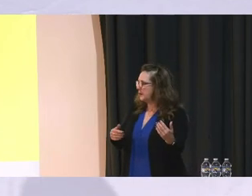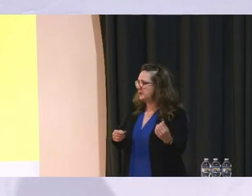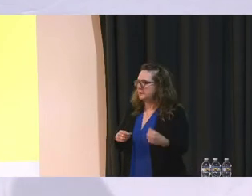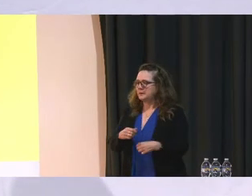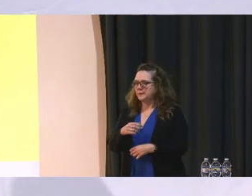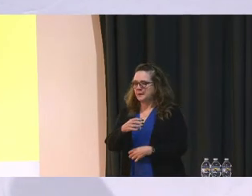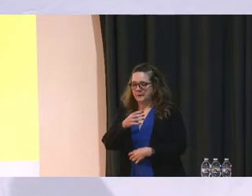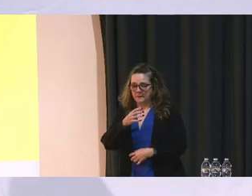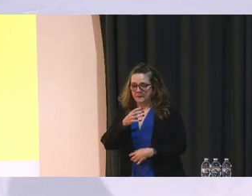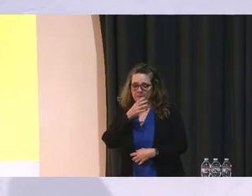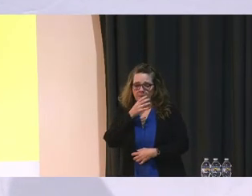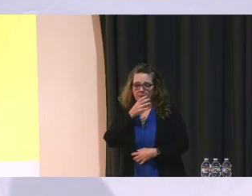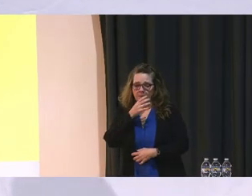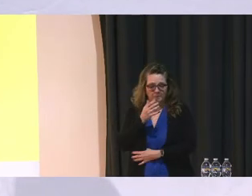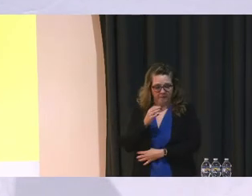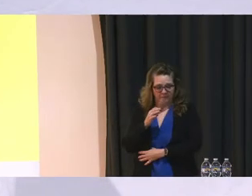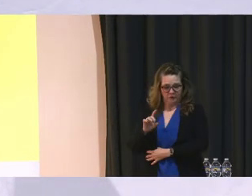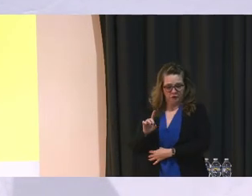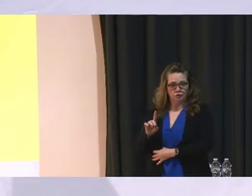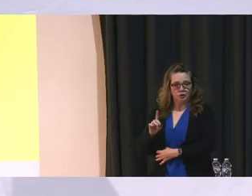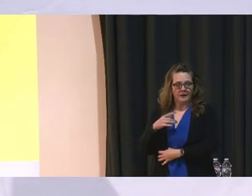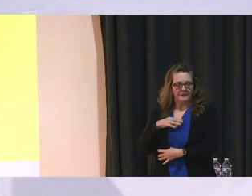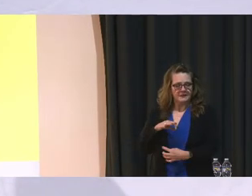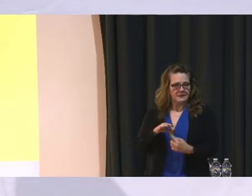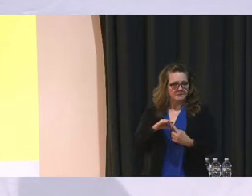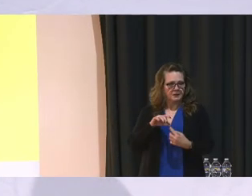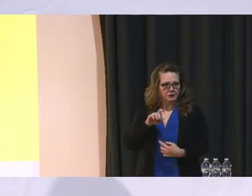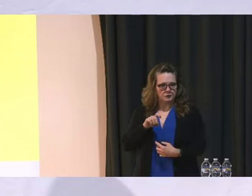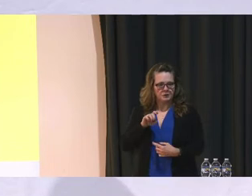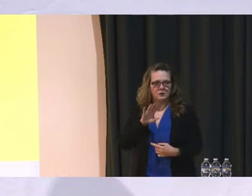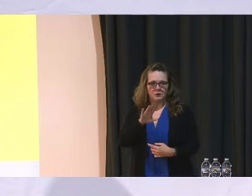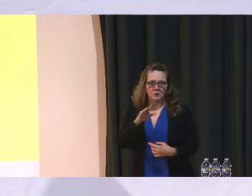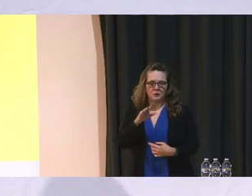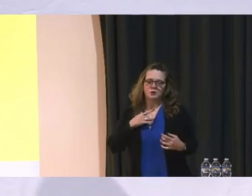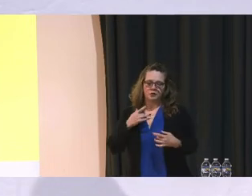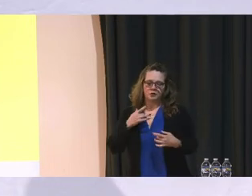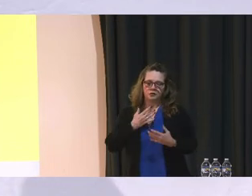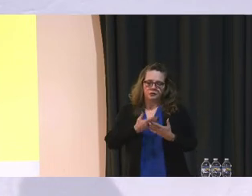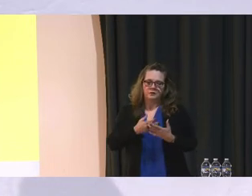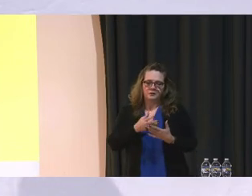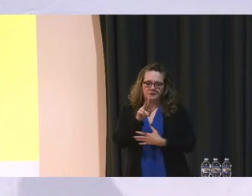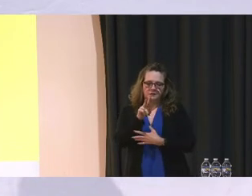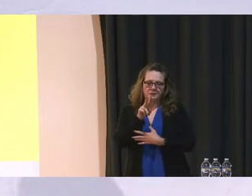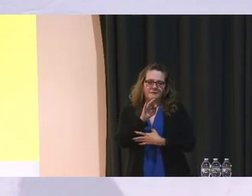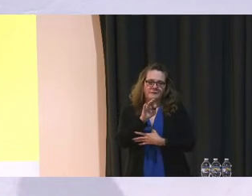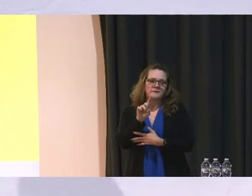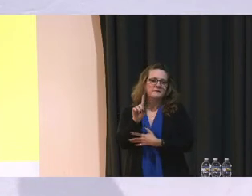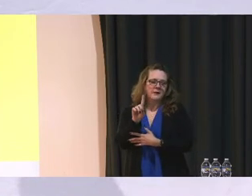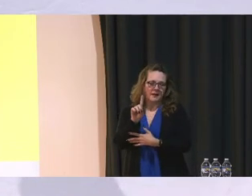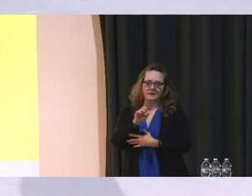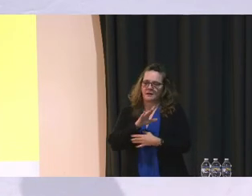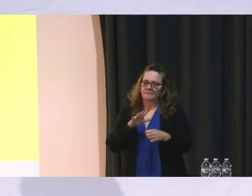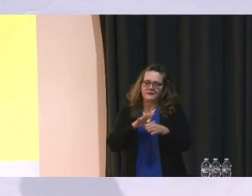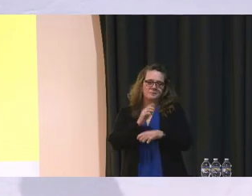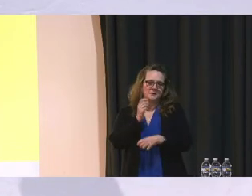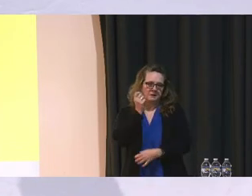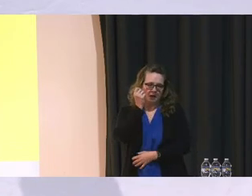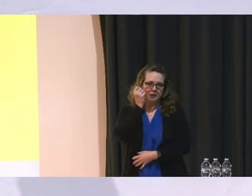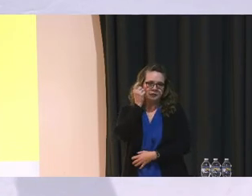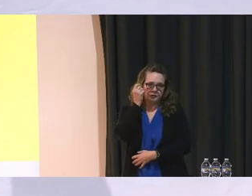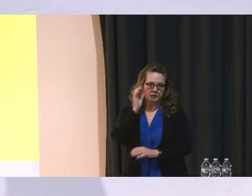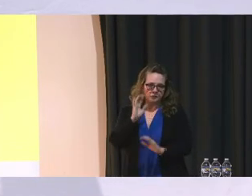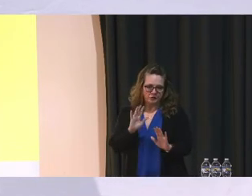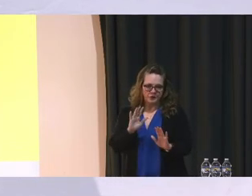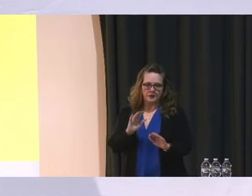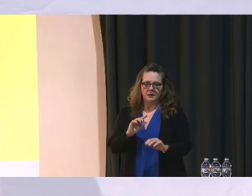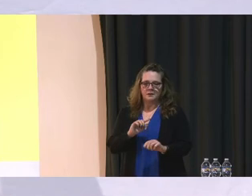of a child that has special needs, your concern is now. And I completely, completely understand that. Do